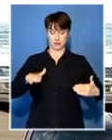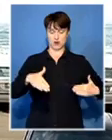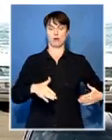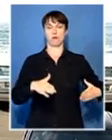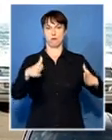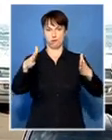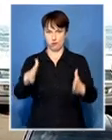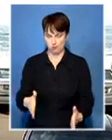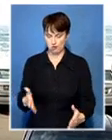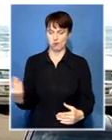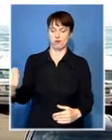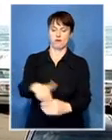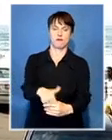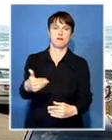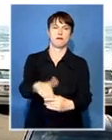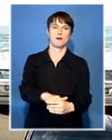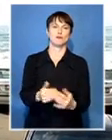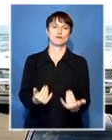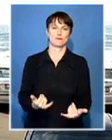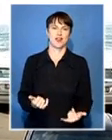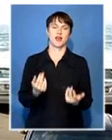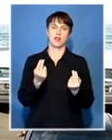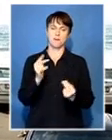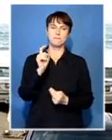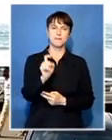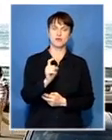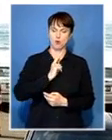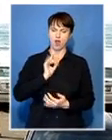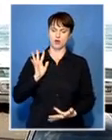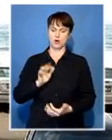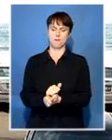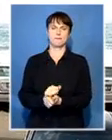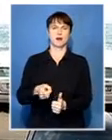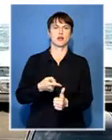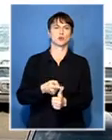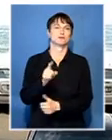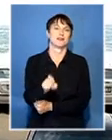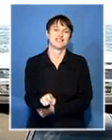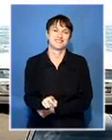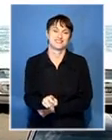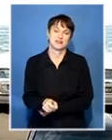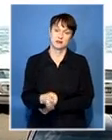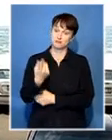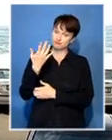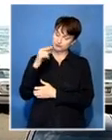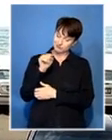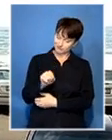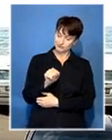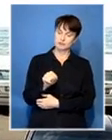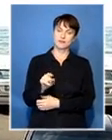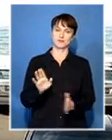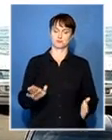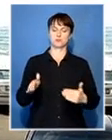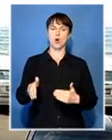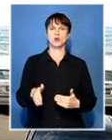the today's ballot boxes so that they can be counted together those are the ballot boxes which